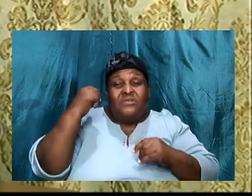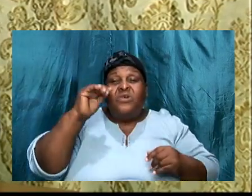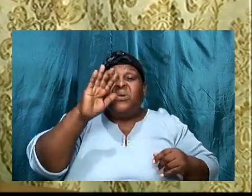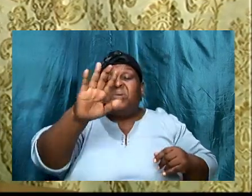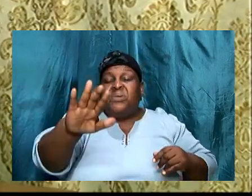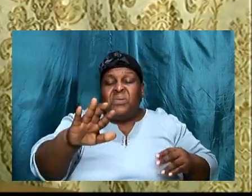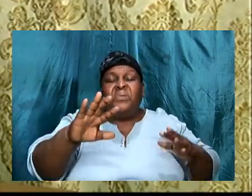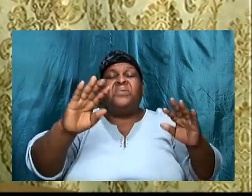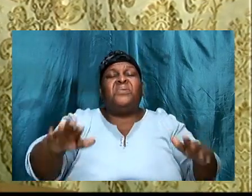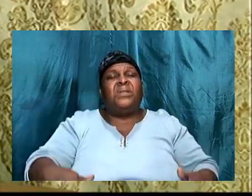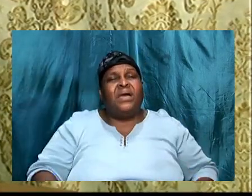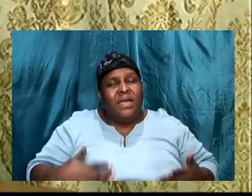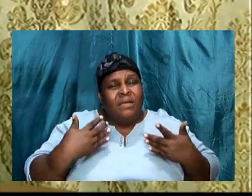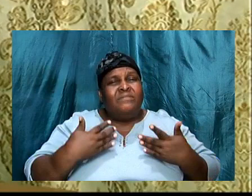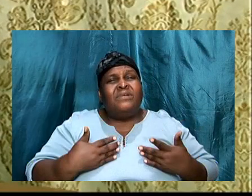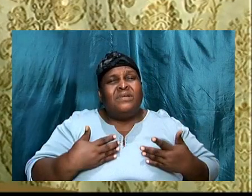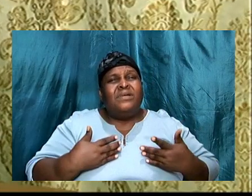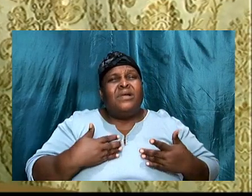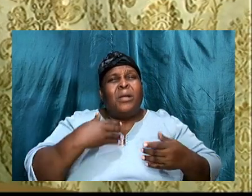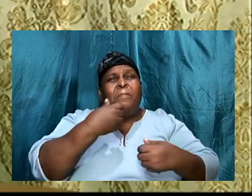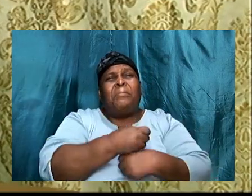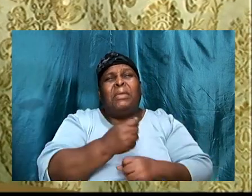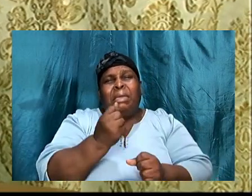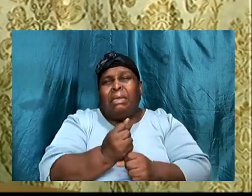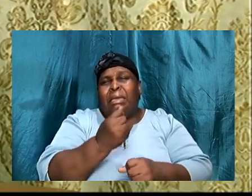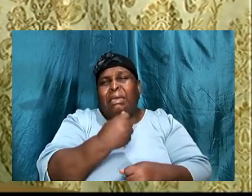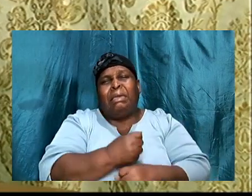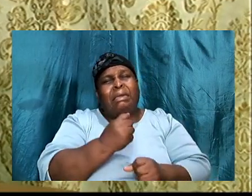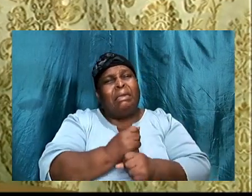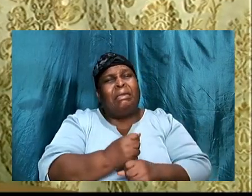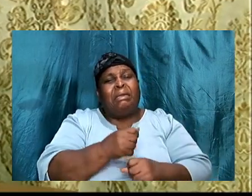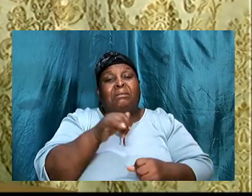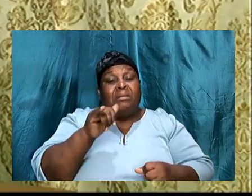are towards, making that end, come to pass.